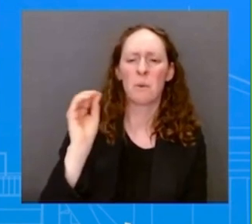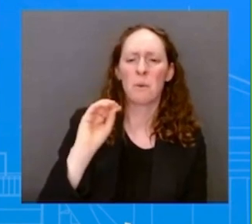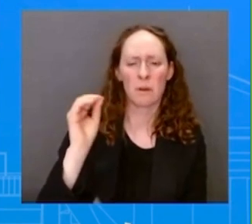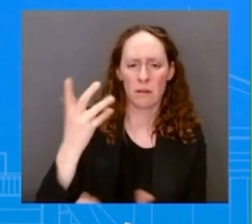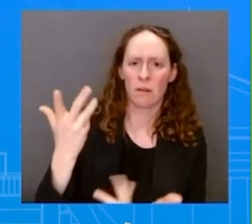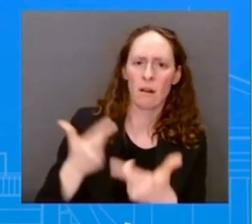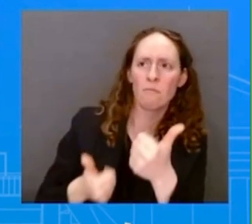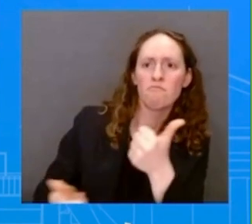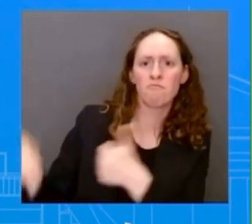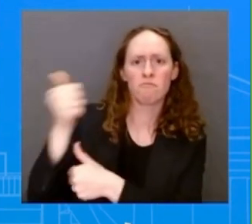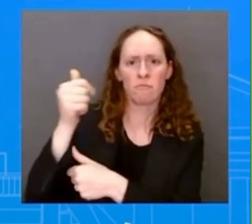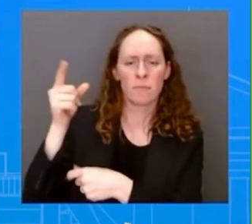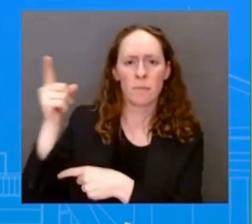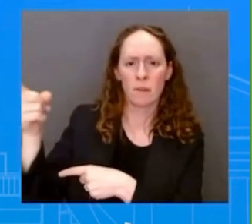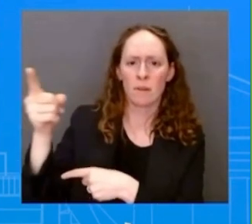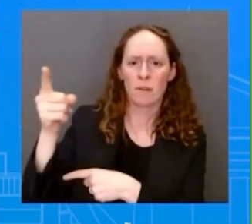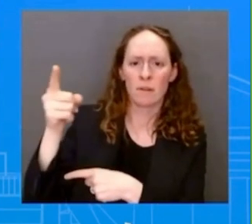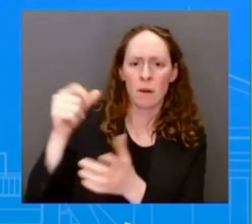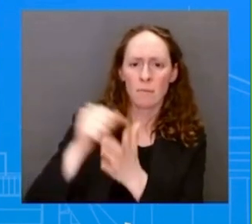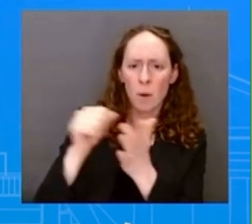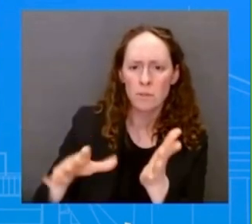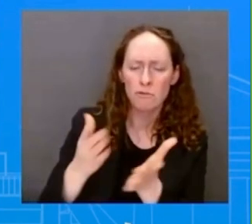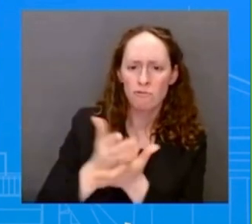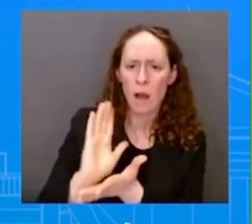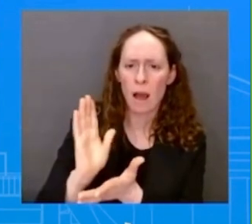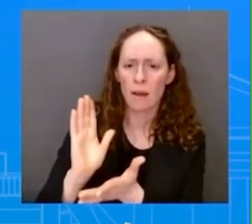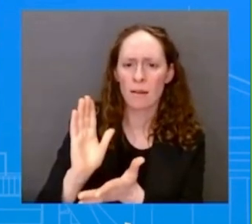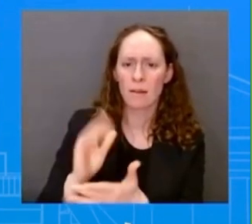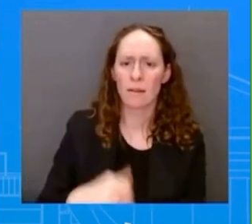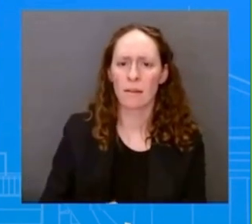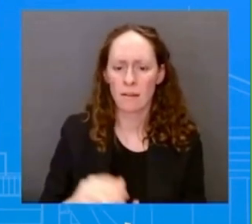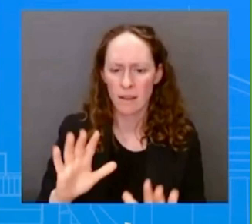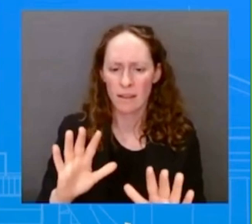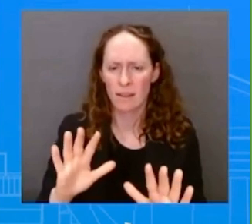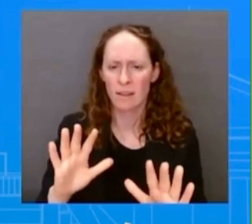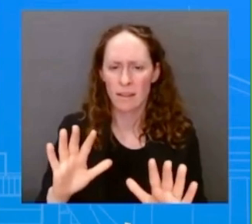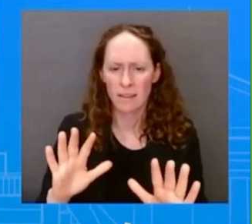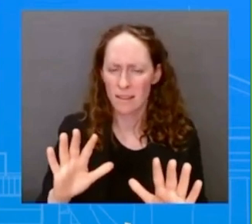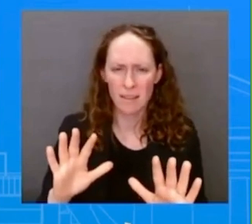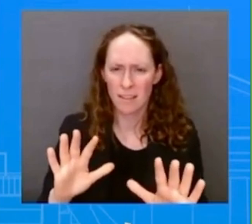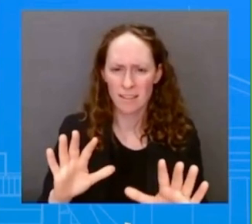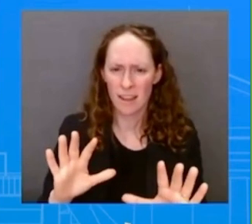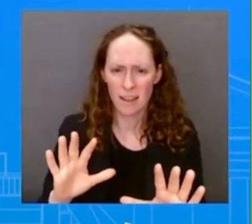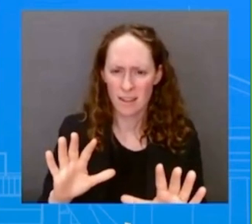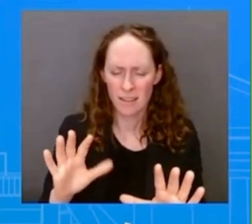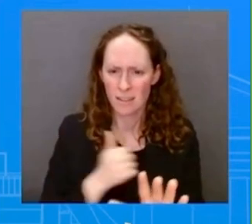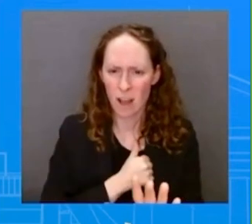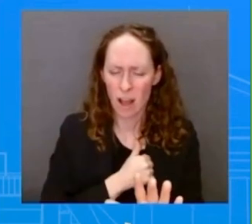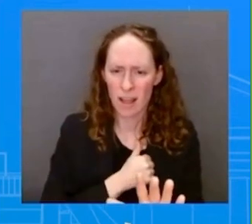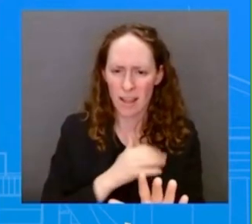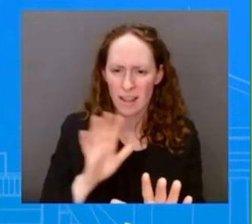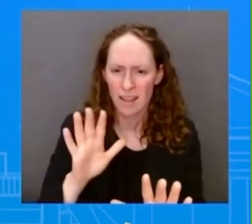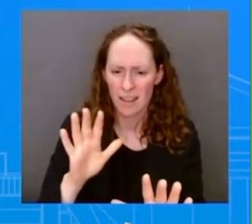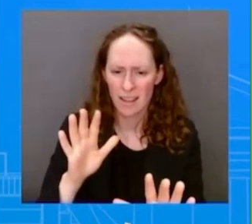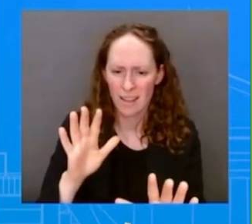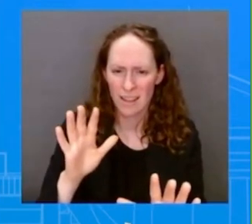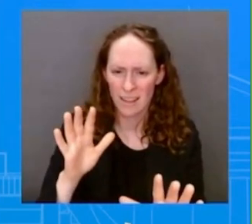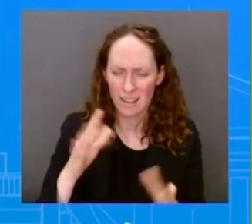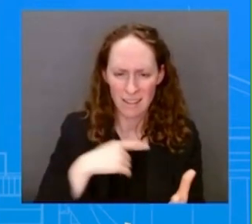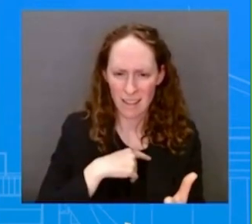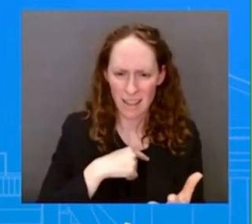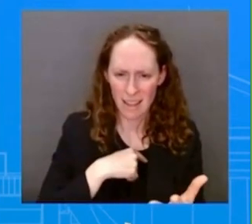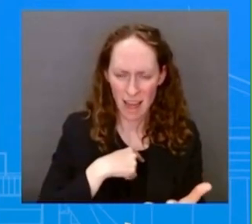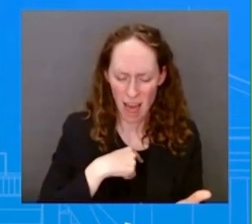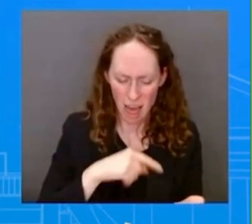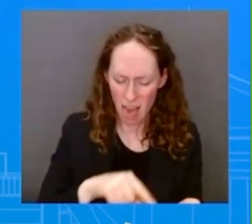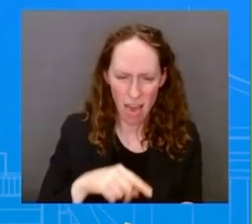sorry. It's all Take your I'll stop my, uh, place there. I know what it's like to do that. Um, so I